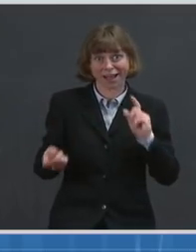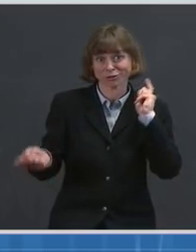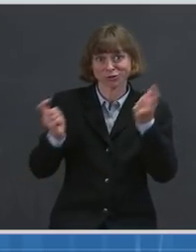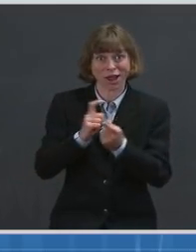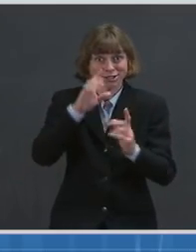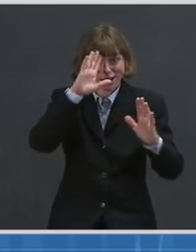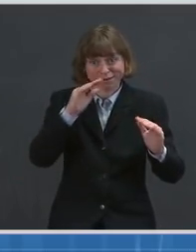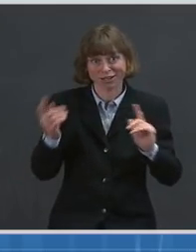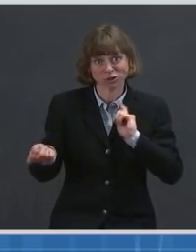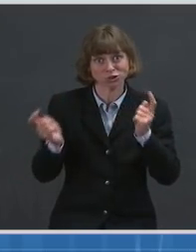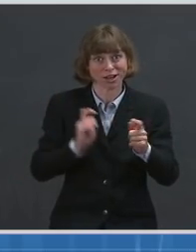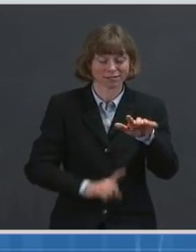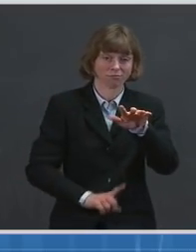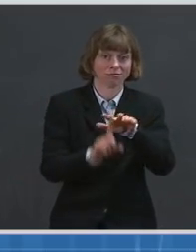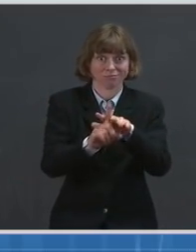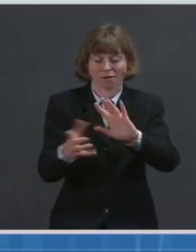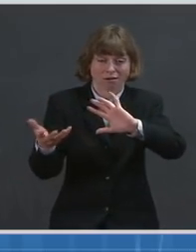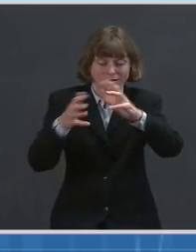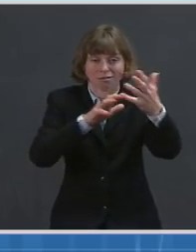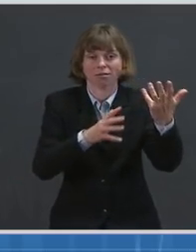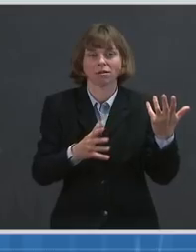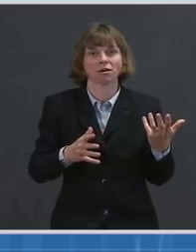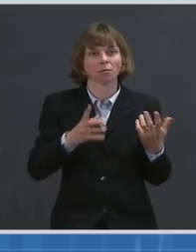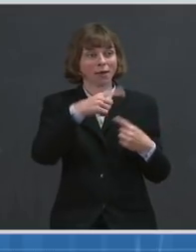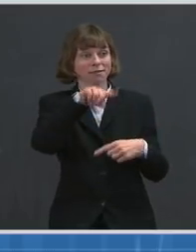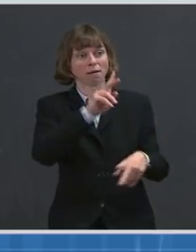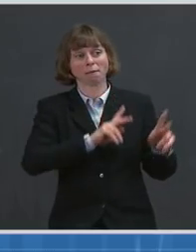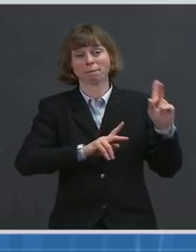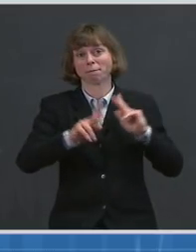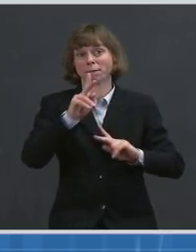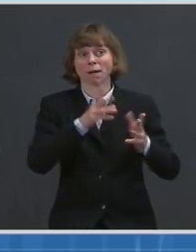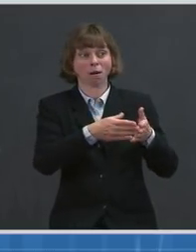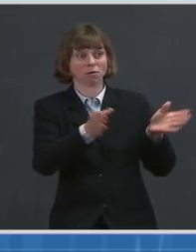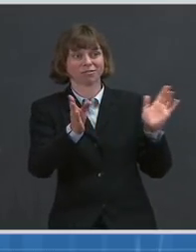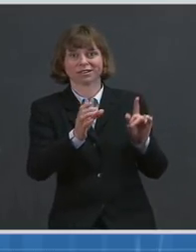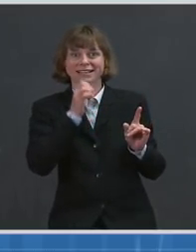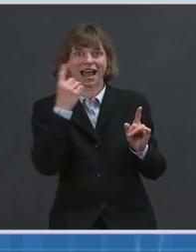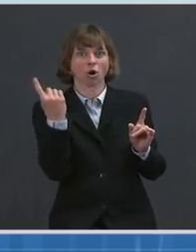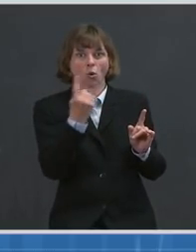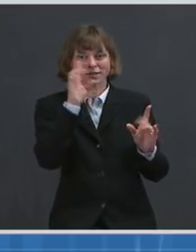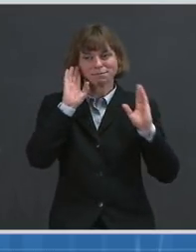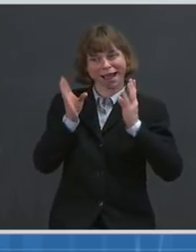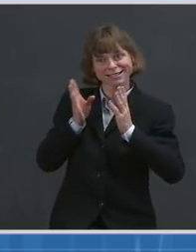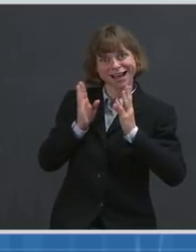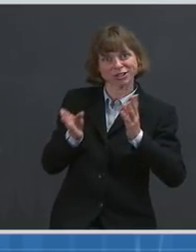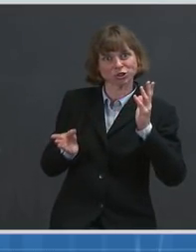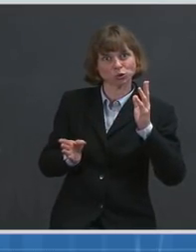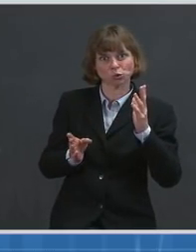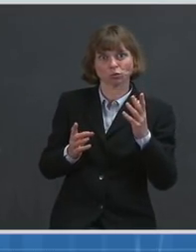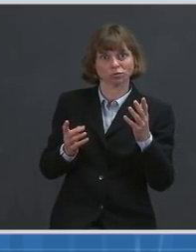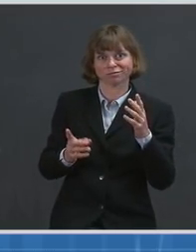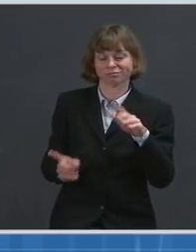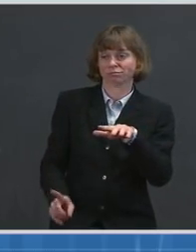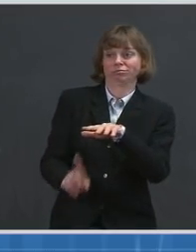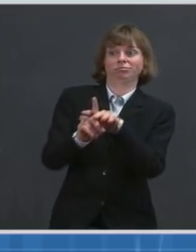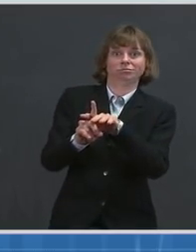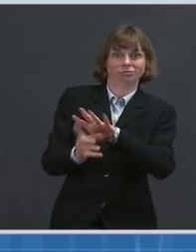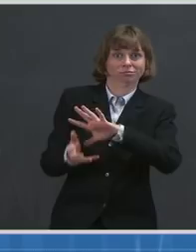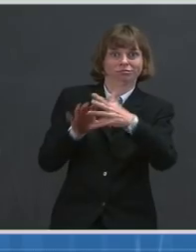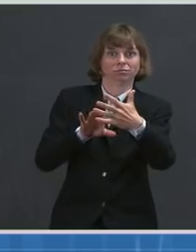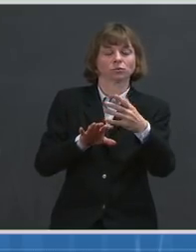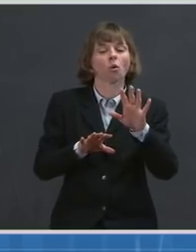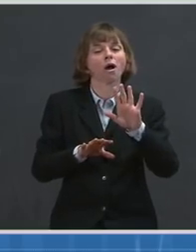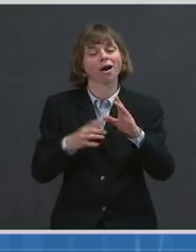be paying attention to some of those developments, caveats, that can make things change? Mr. So, I think it's — I think we all would agree that it's important to have